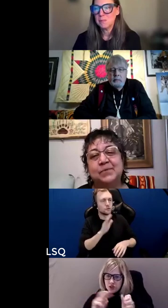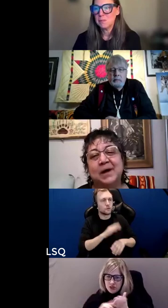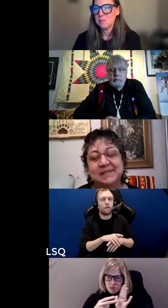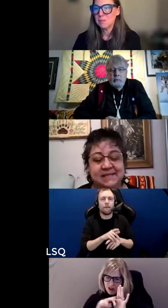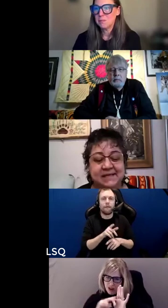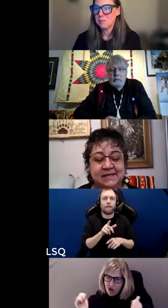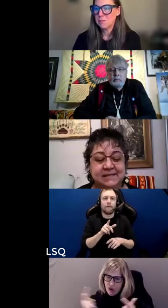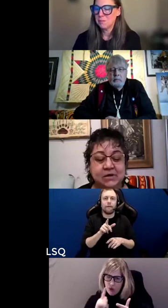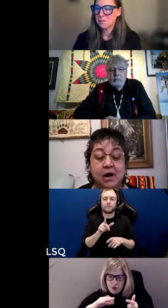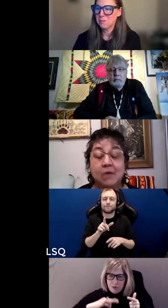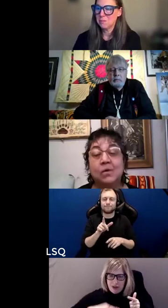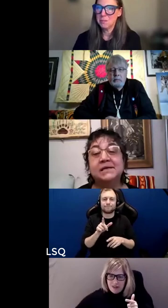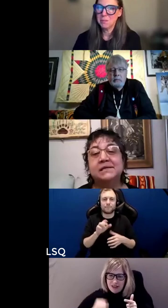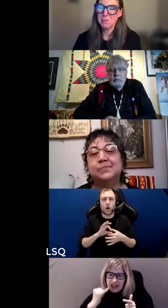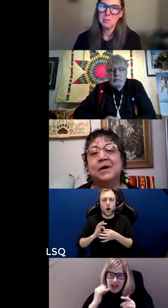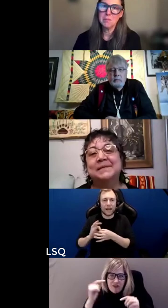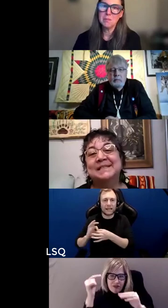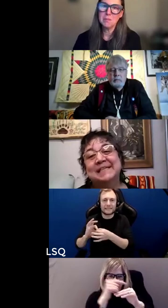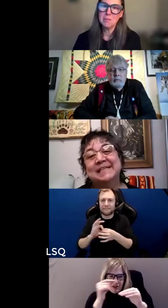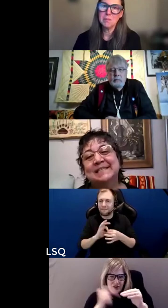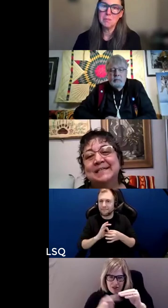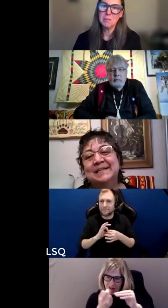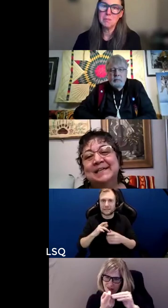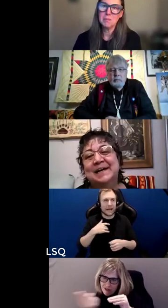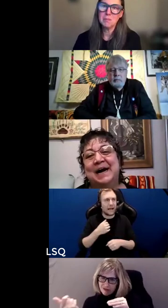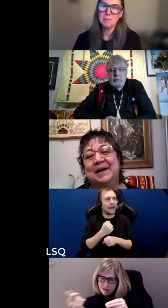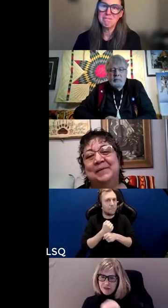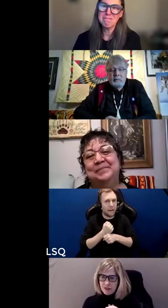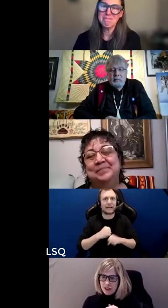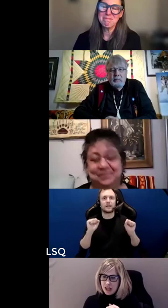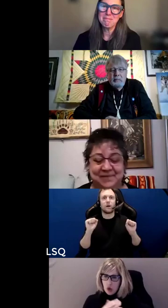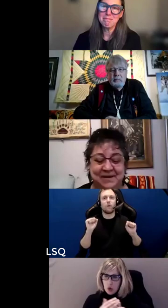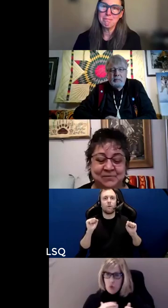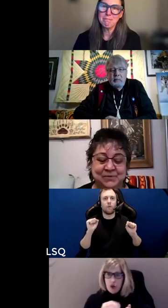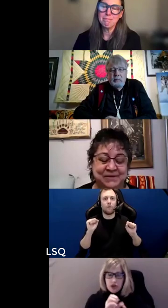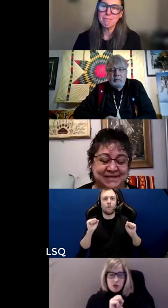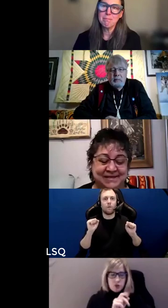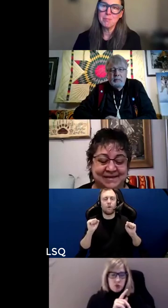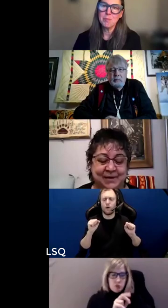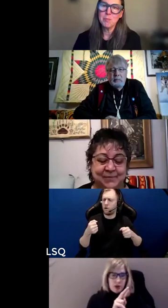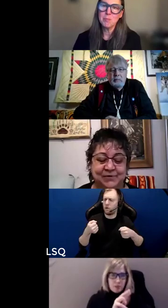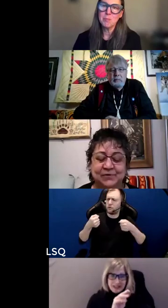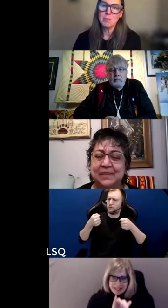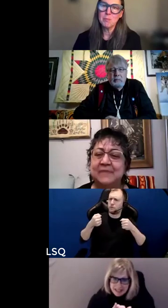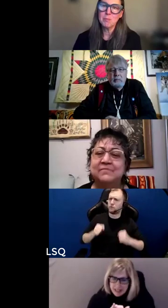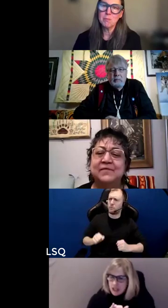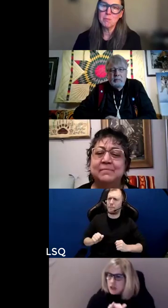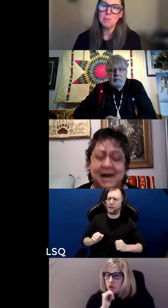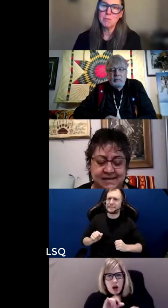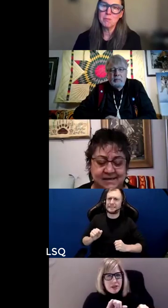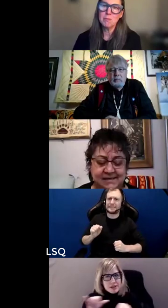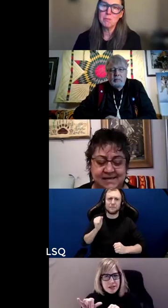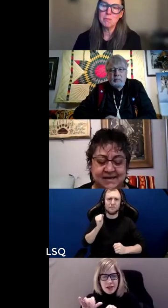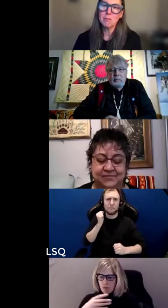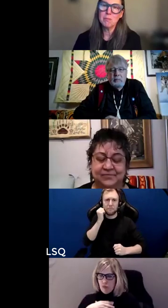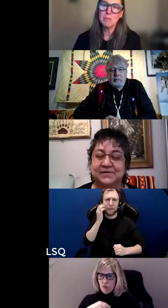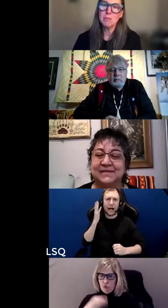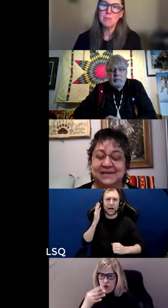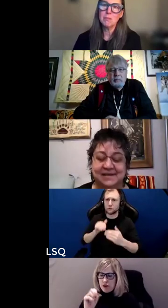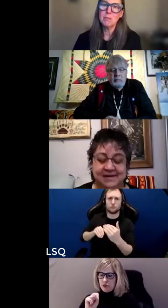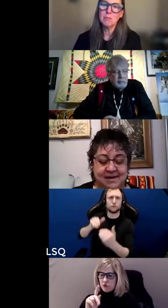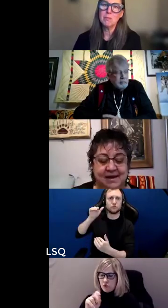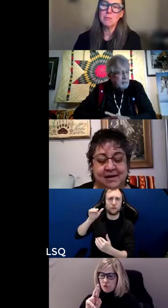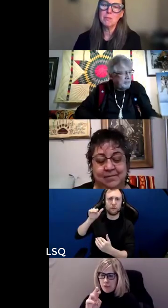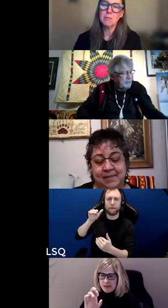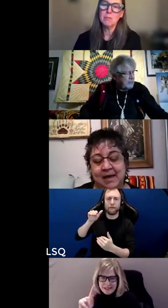white supremacy is not white supremacist um was really helpful that feedback is a gift